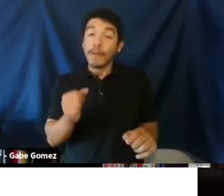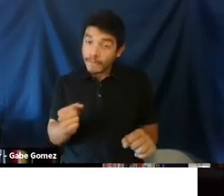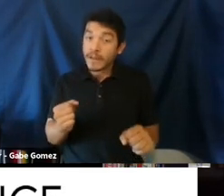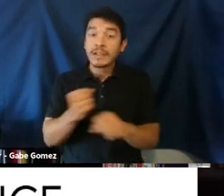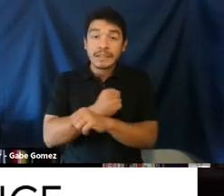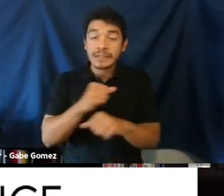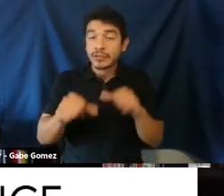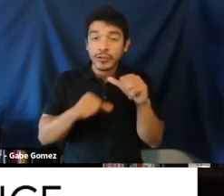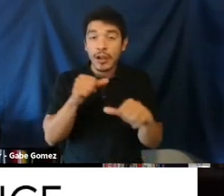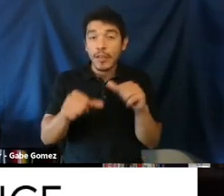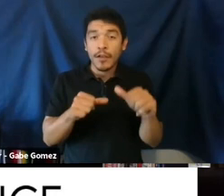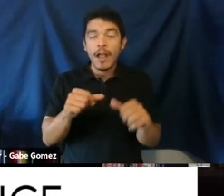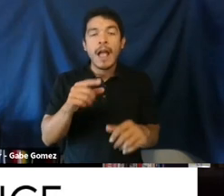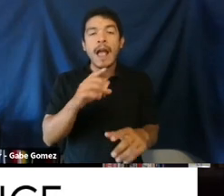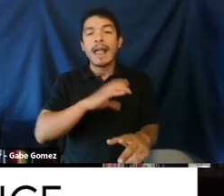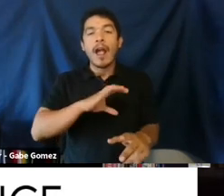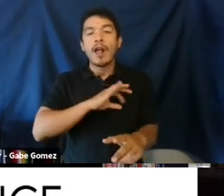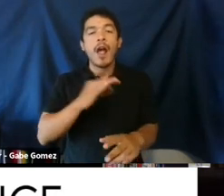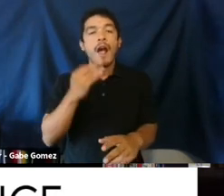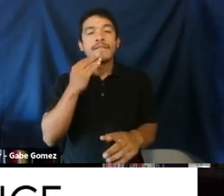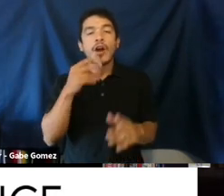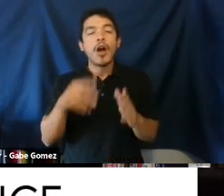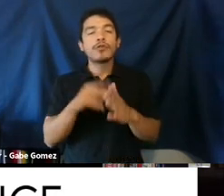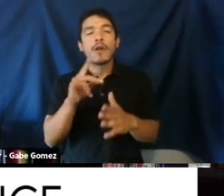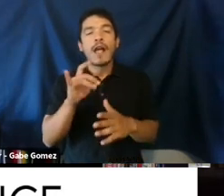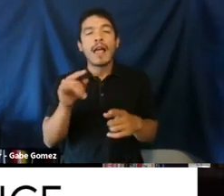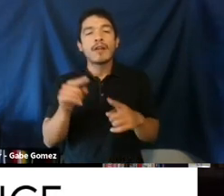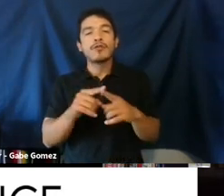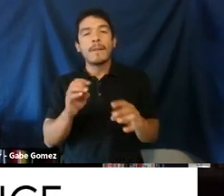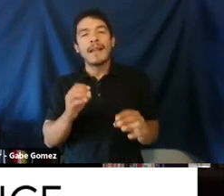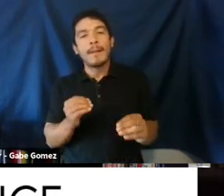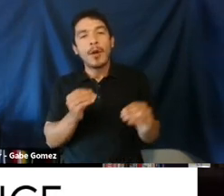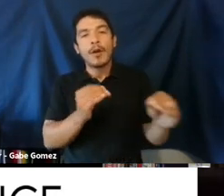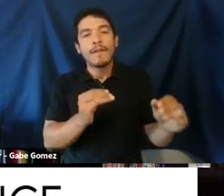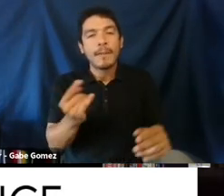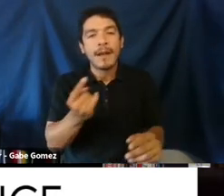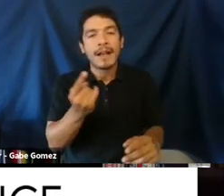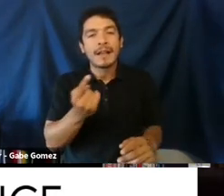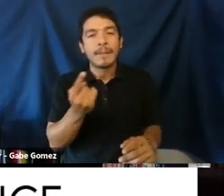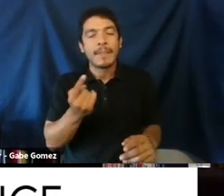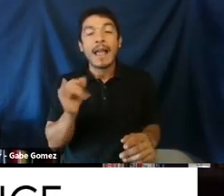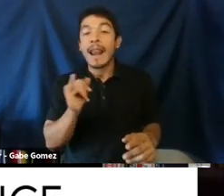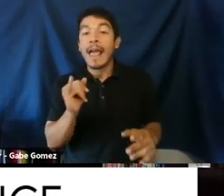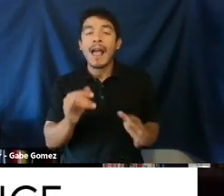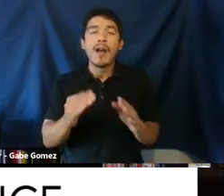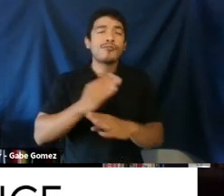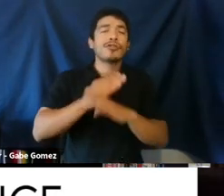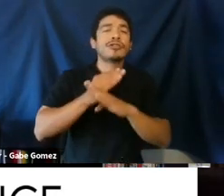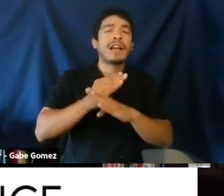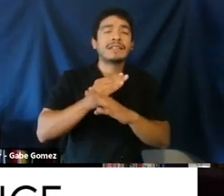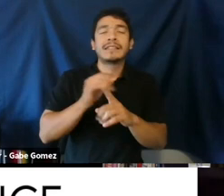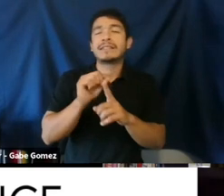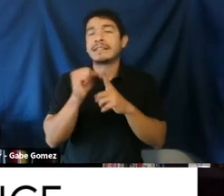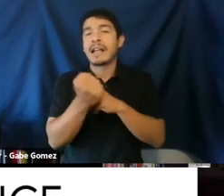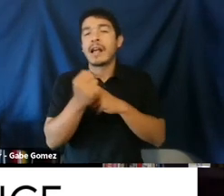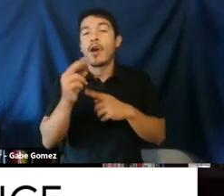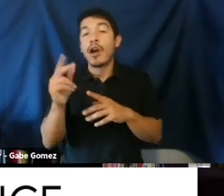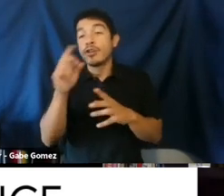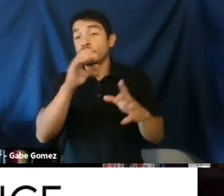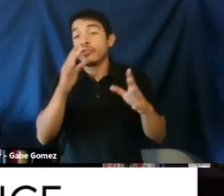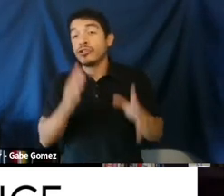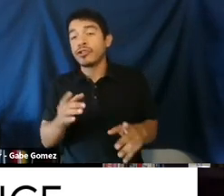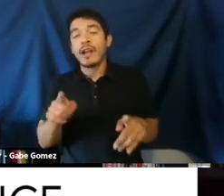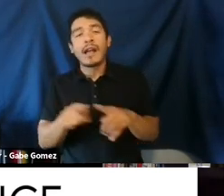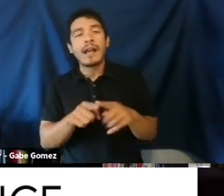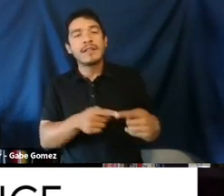And when characters do enact violence, characters of color are twice as likely to be motivated by